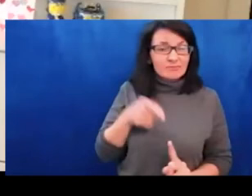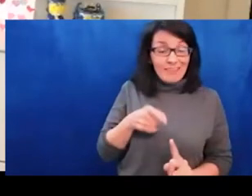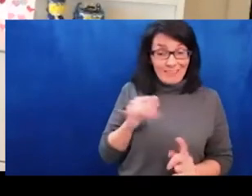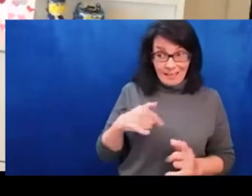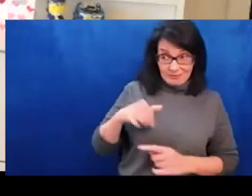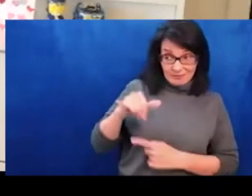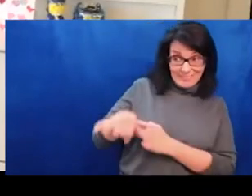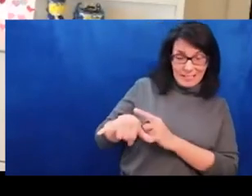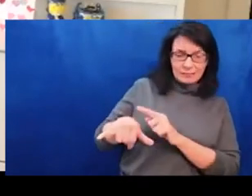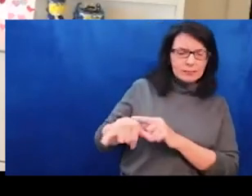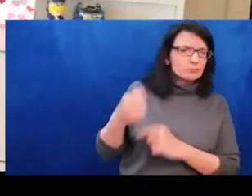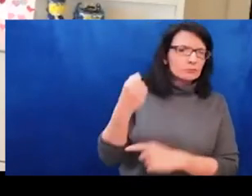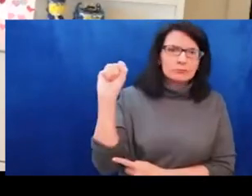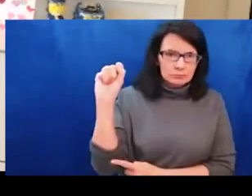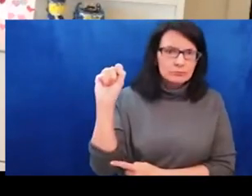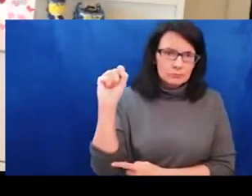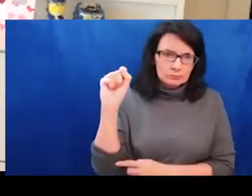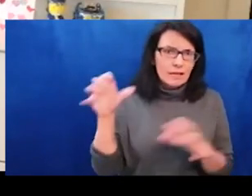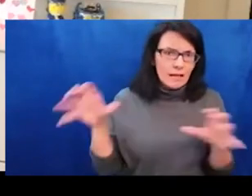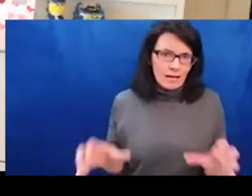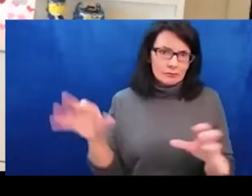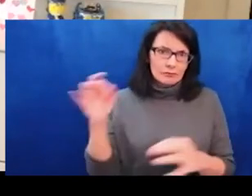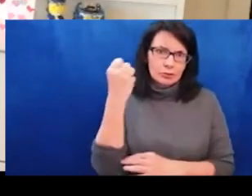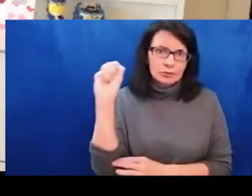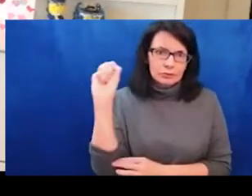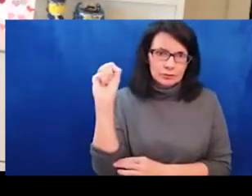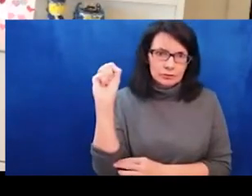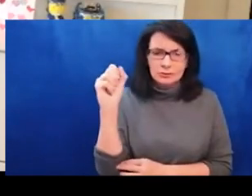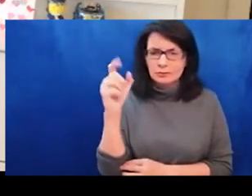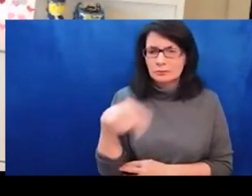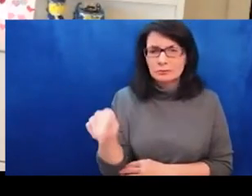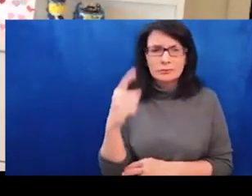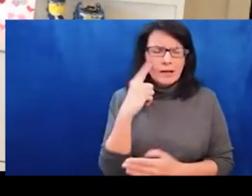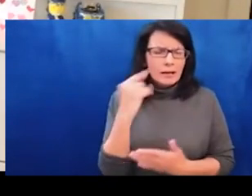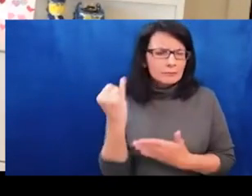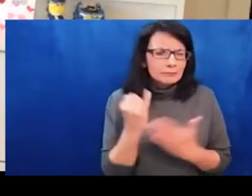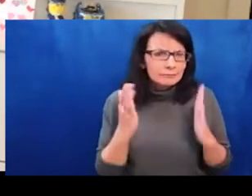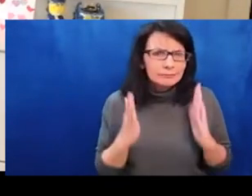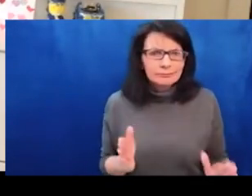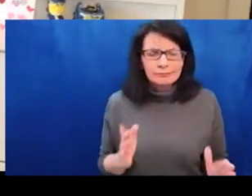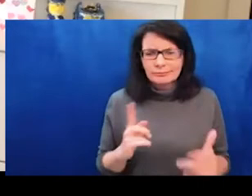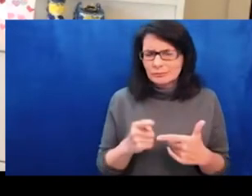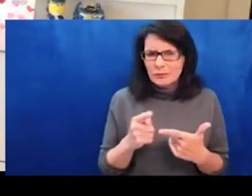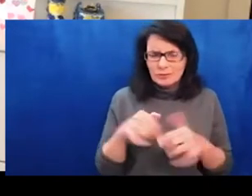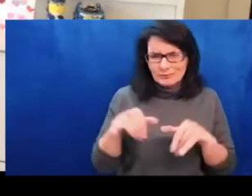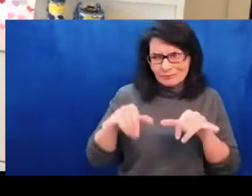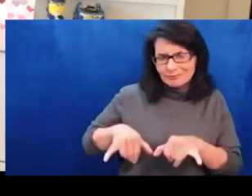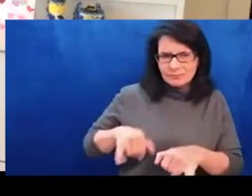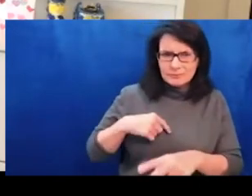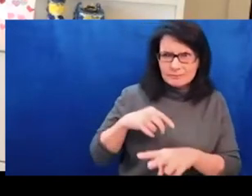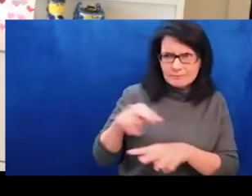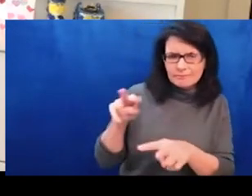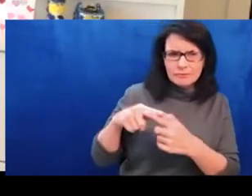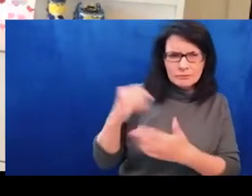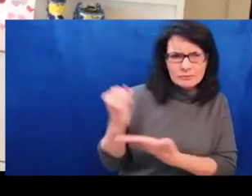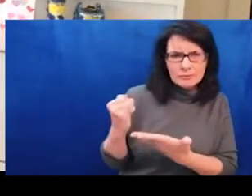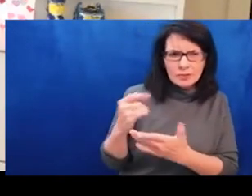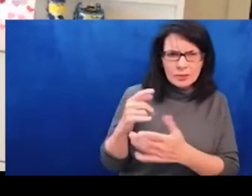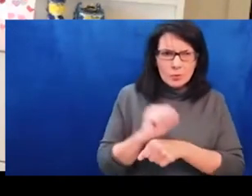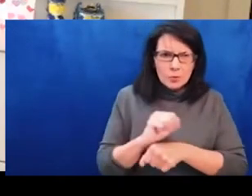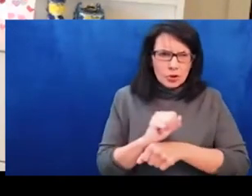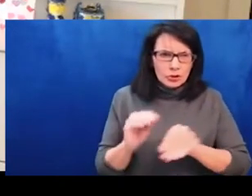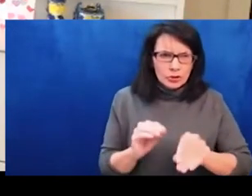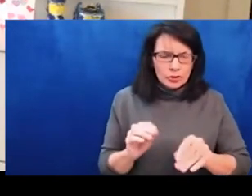We do have a sister center in PEN Ukraine. Right now, there are about 30 members on the ground in Kyiv. Some are additional ones are in